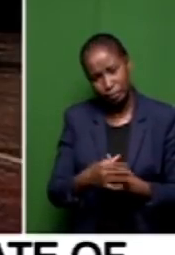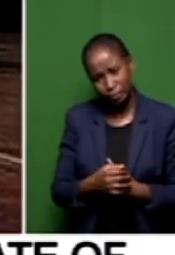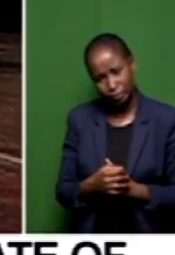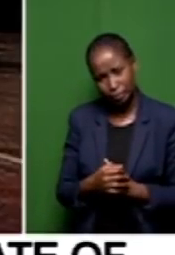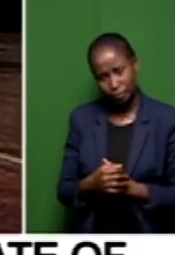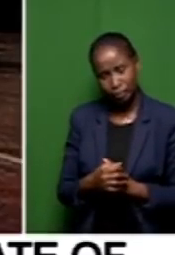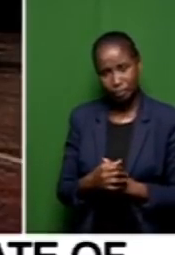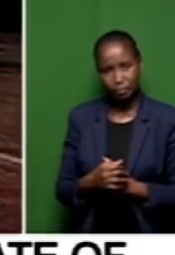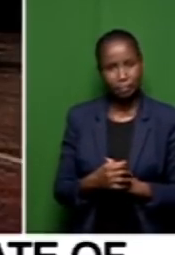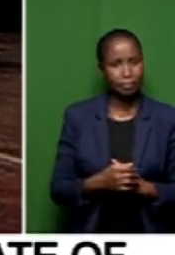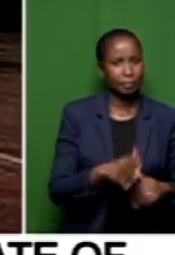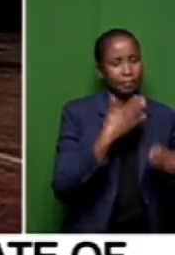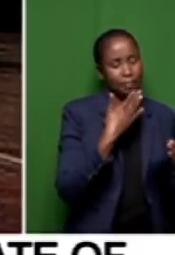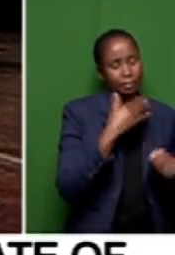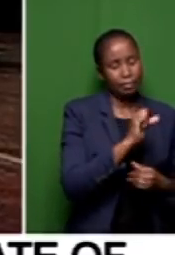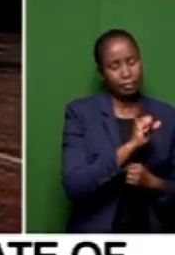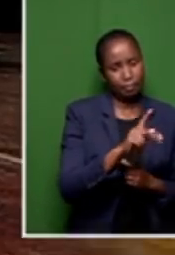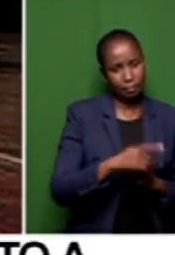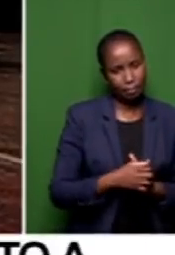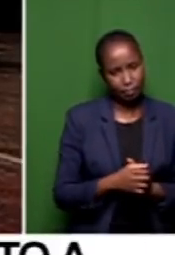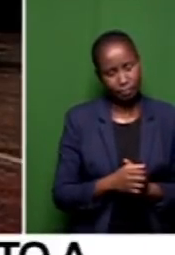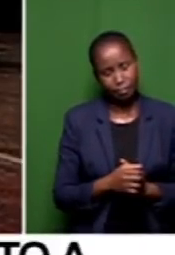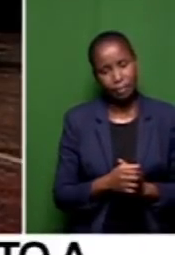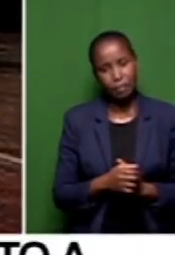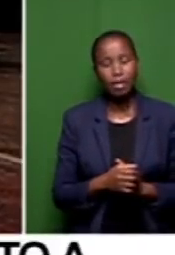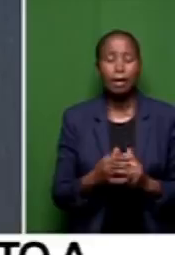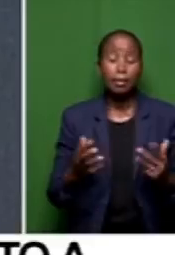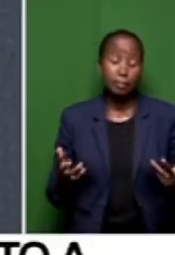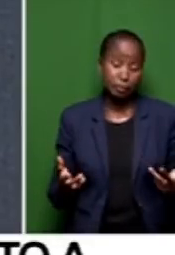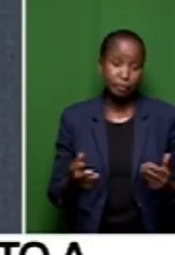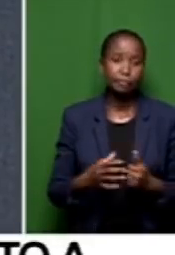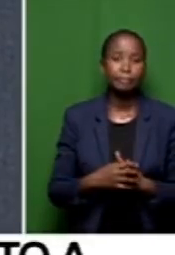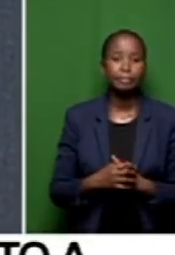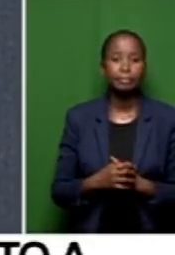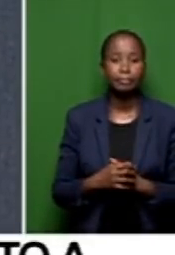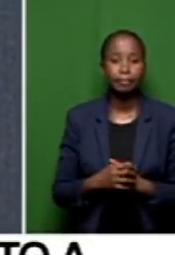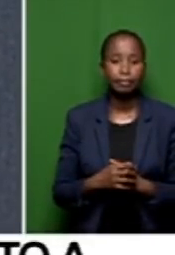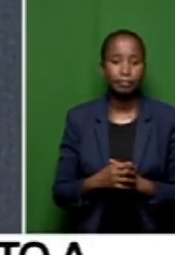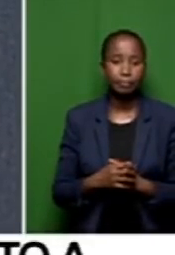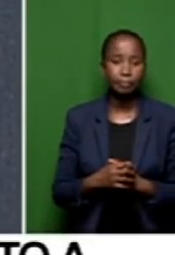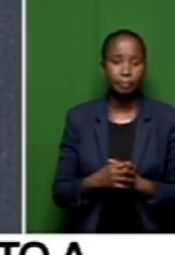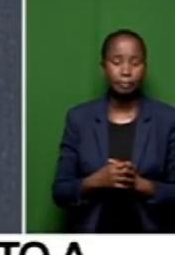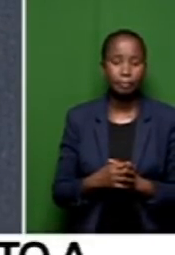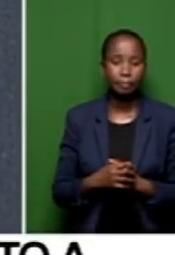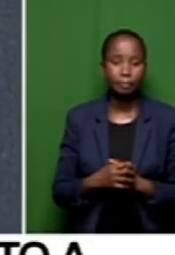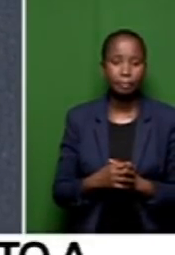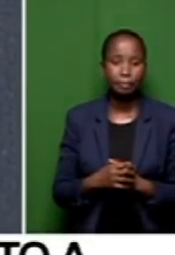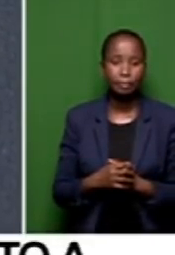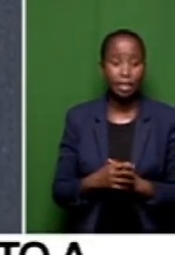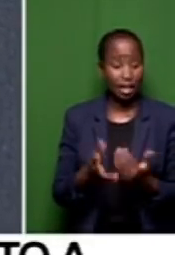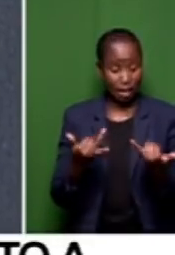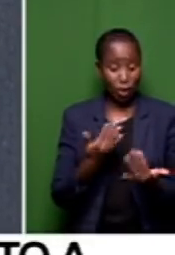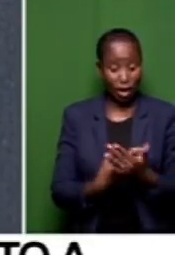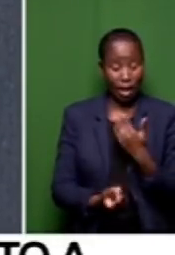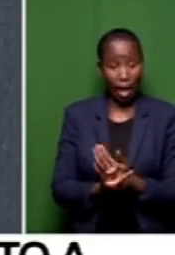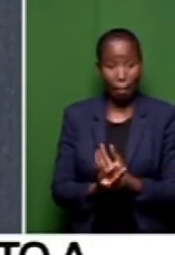Thank you, Sakine. Look, Sakine, we may be getting a backlash as opposition now,